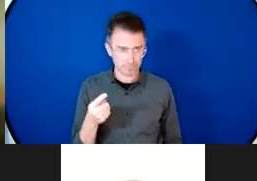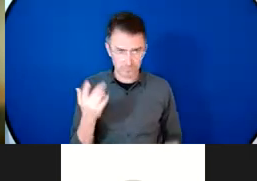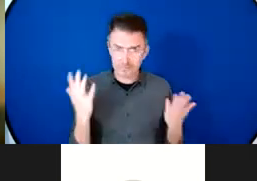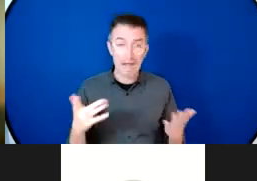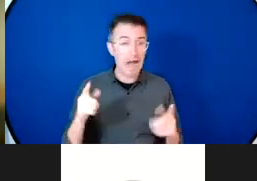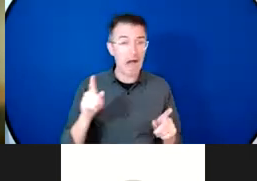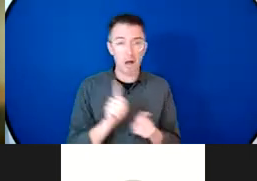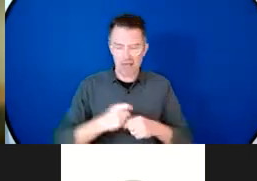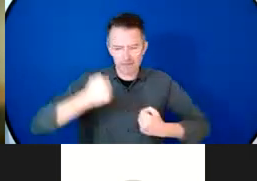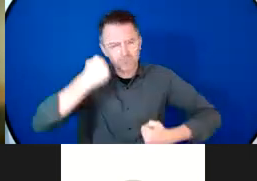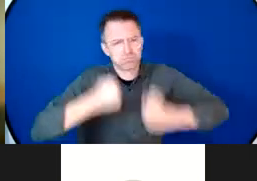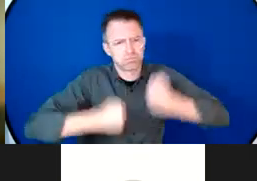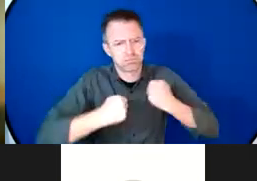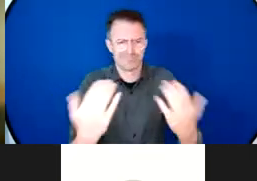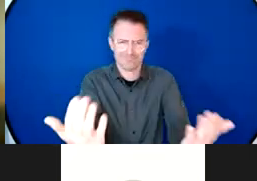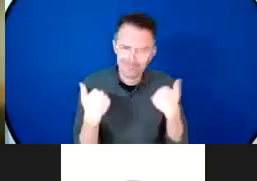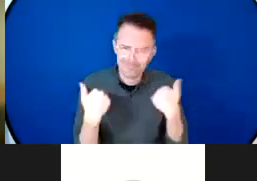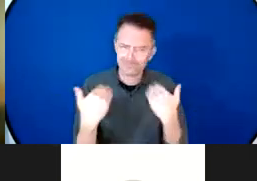integration of SRHR